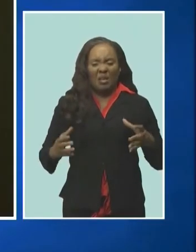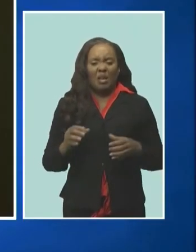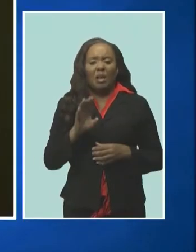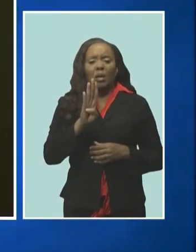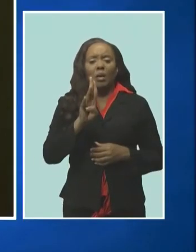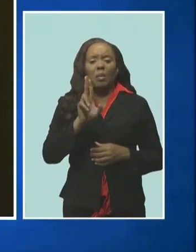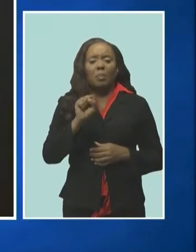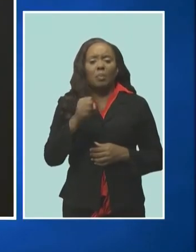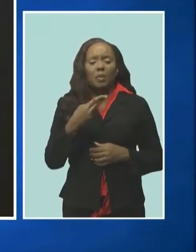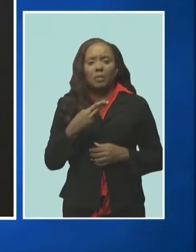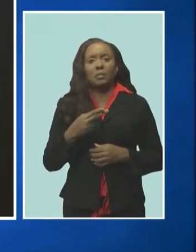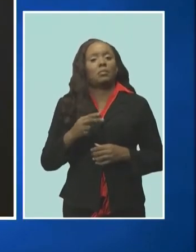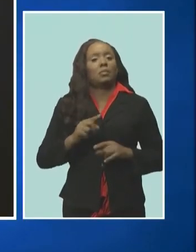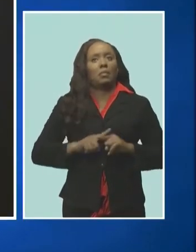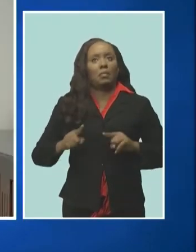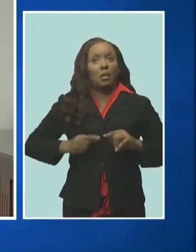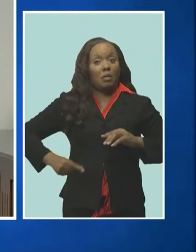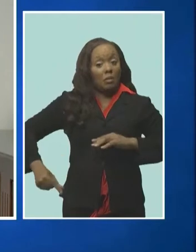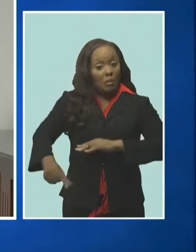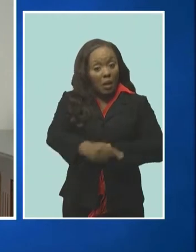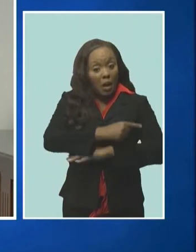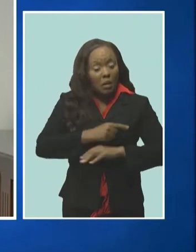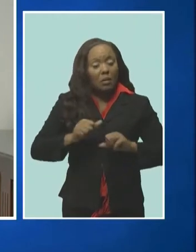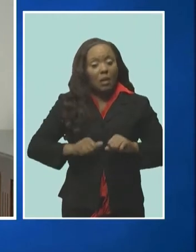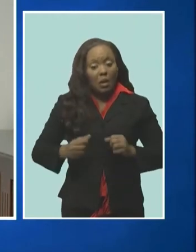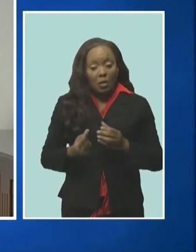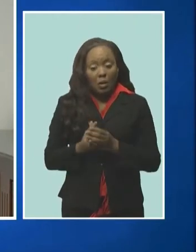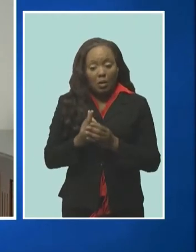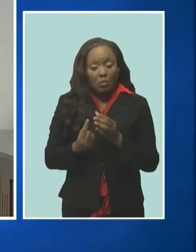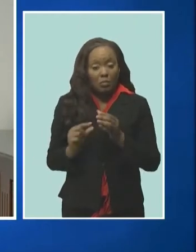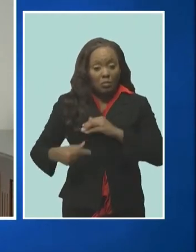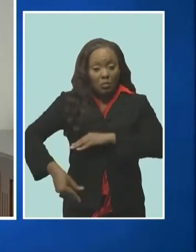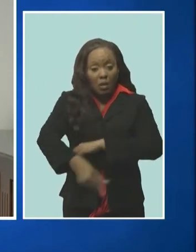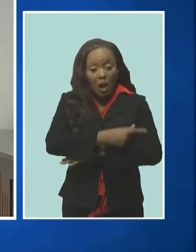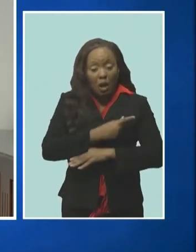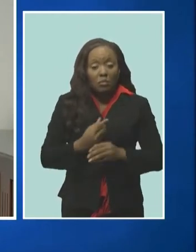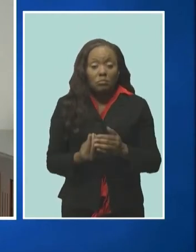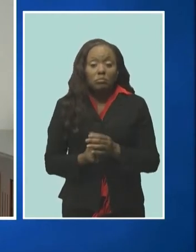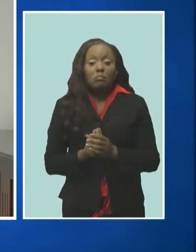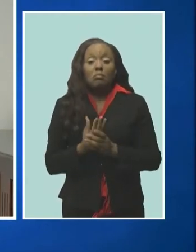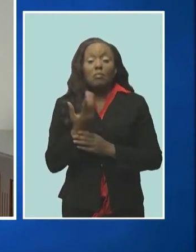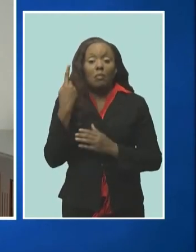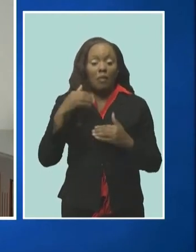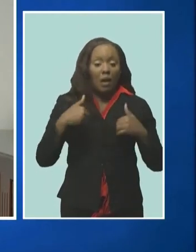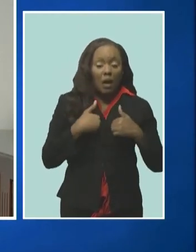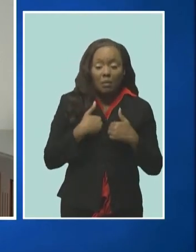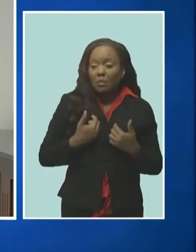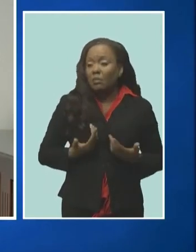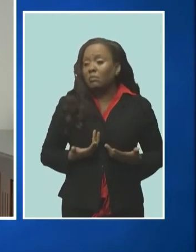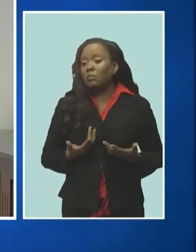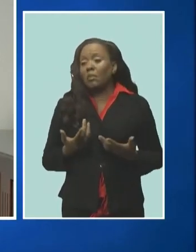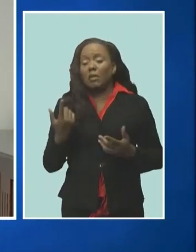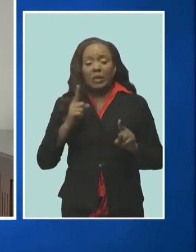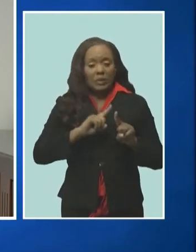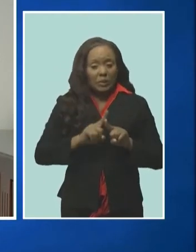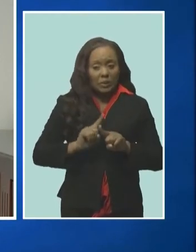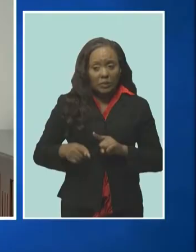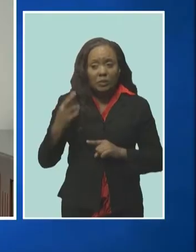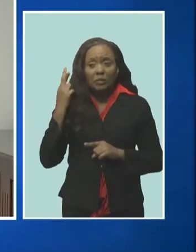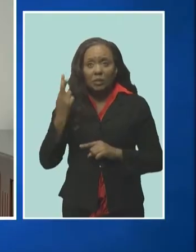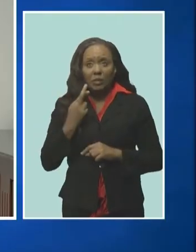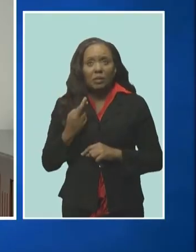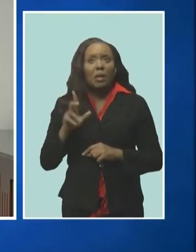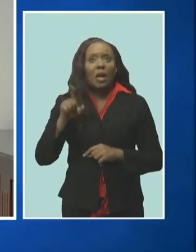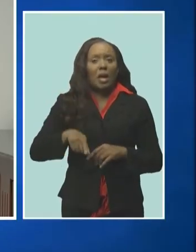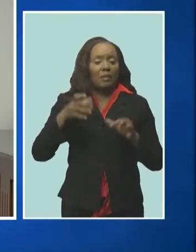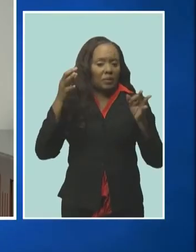if they grow grass we can use it for livestock farming so that is one of the things that they would have to